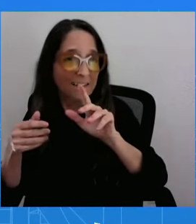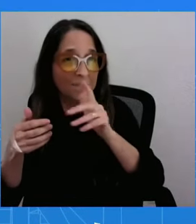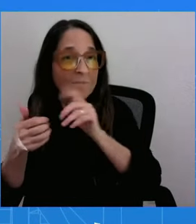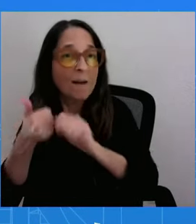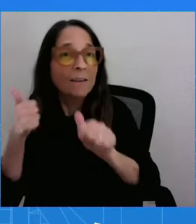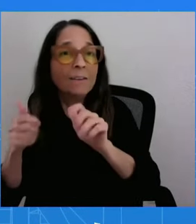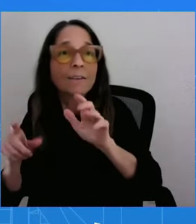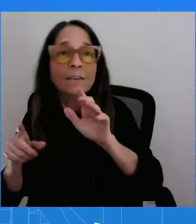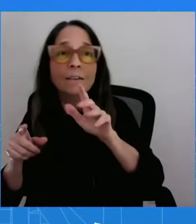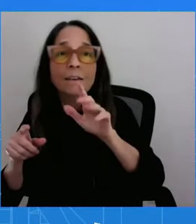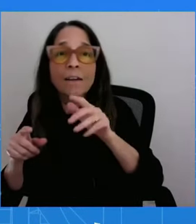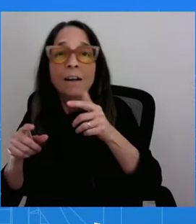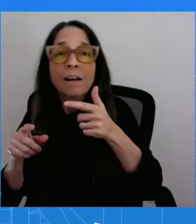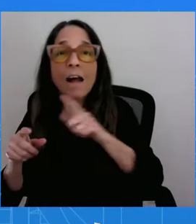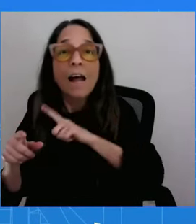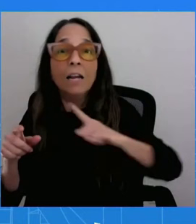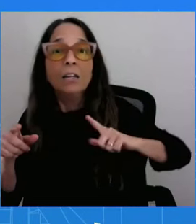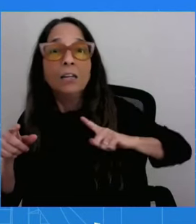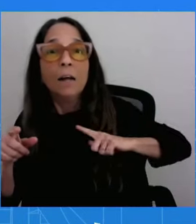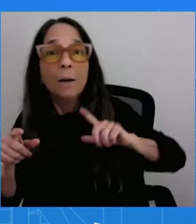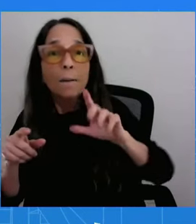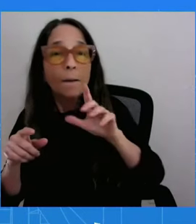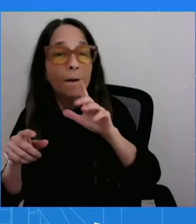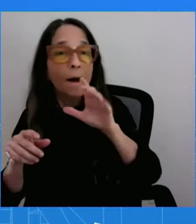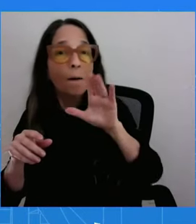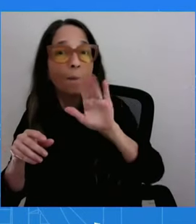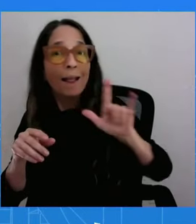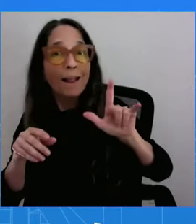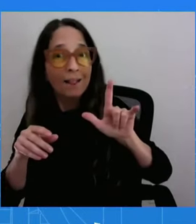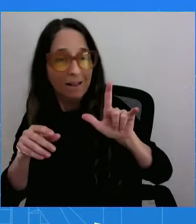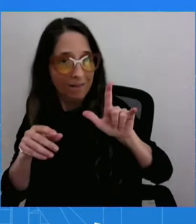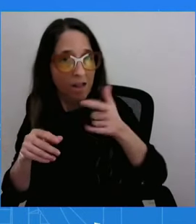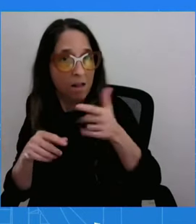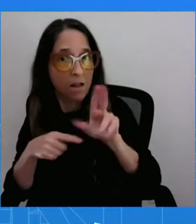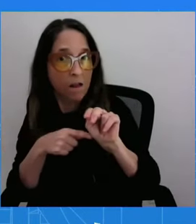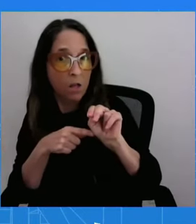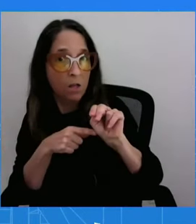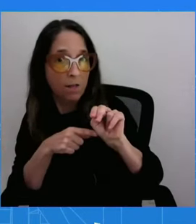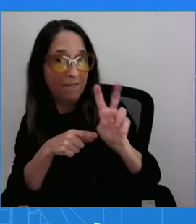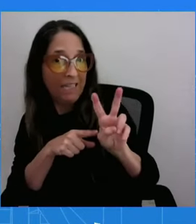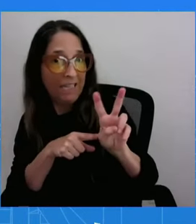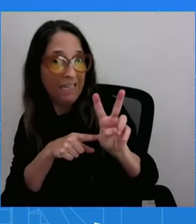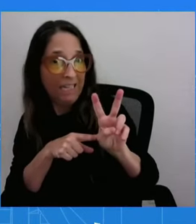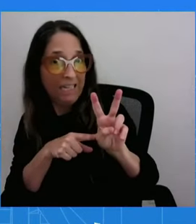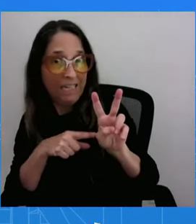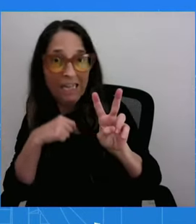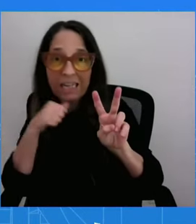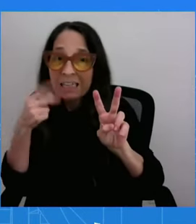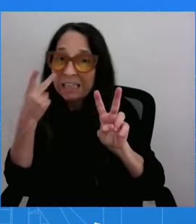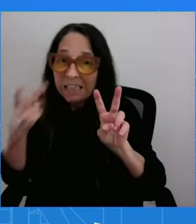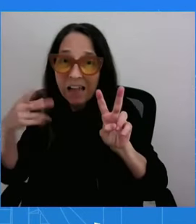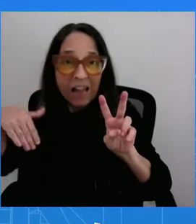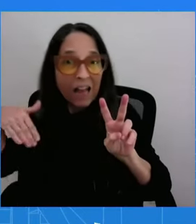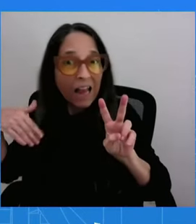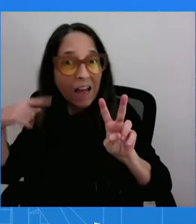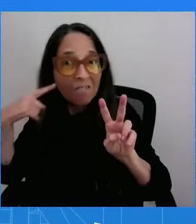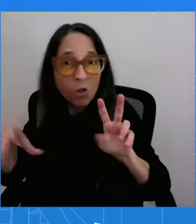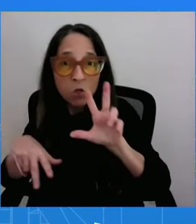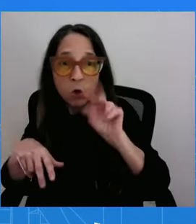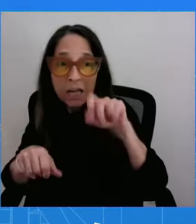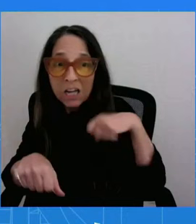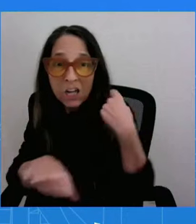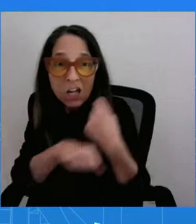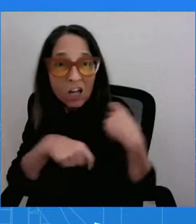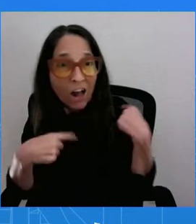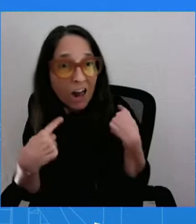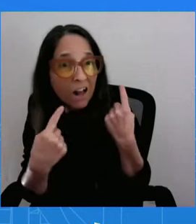in decades, in 30 years. And this president, this vice president, was able to make that work and make that come to